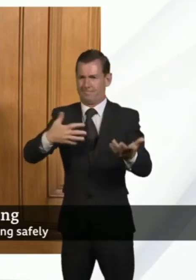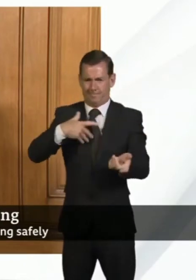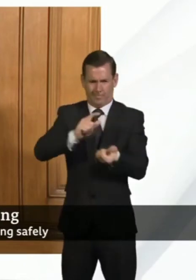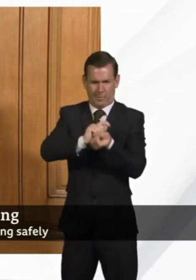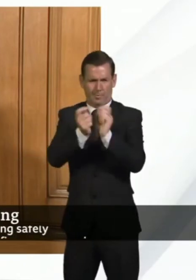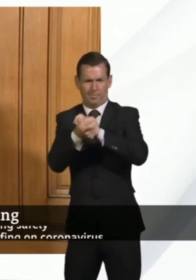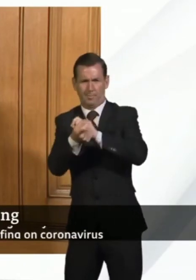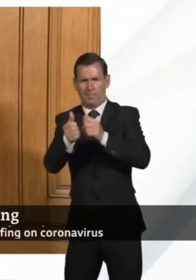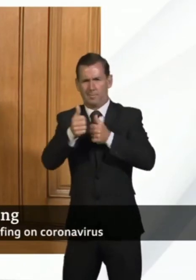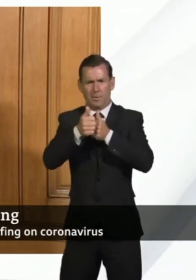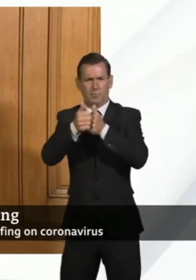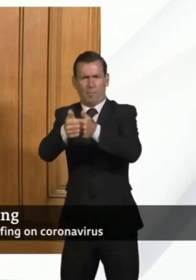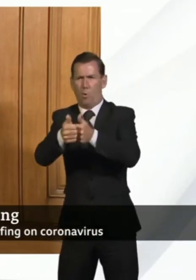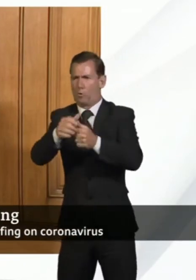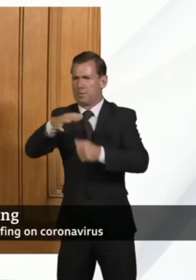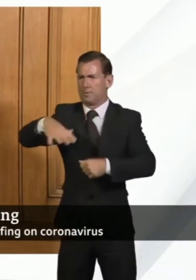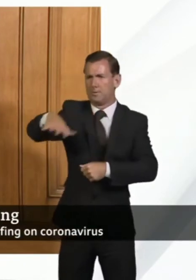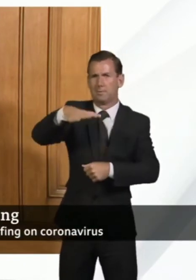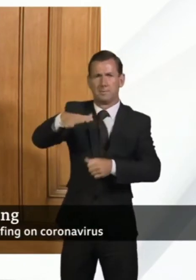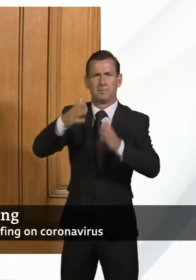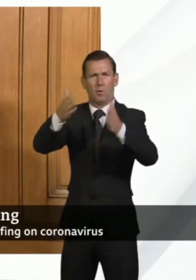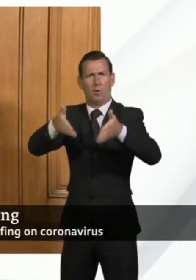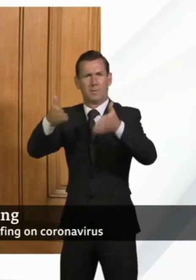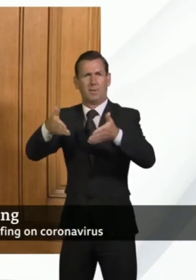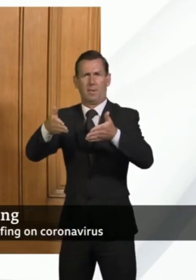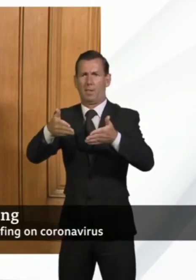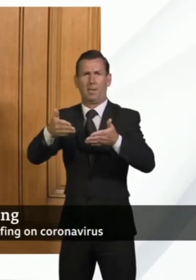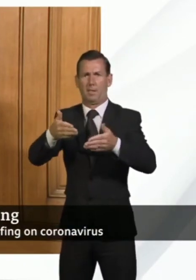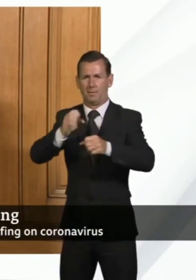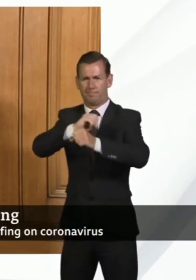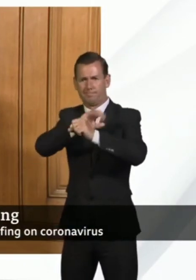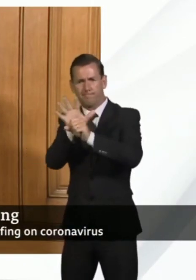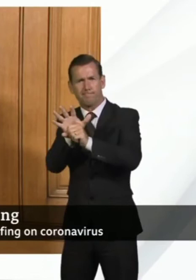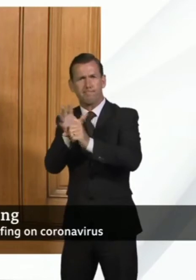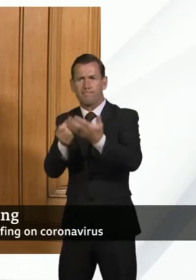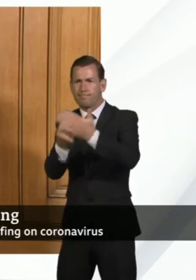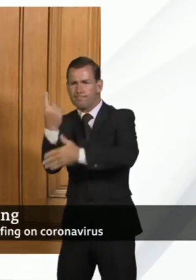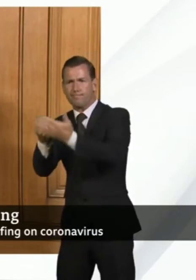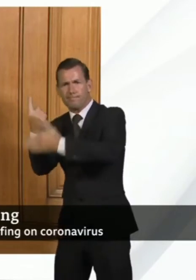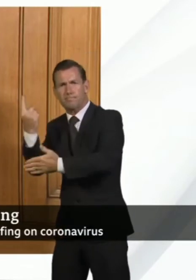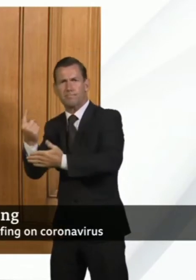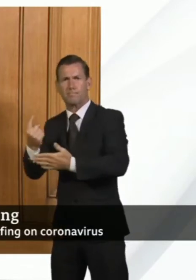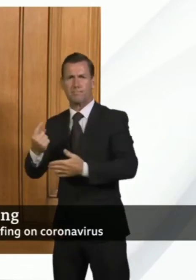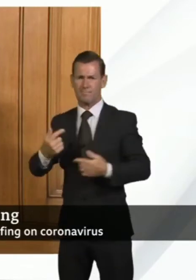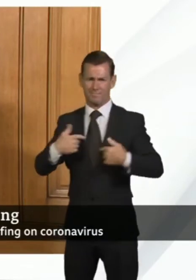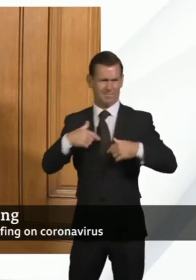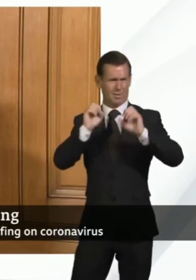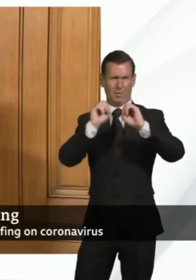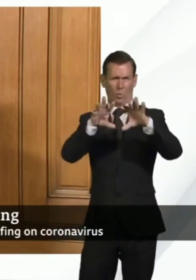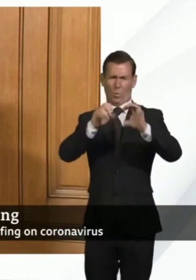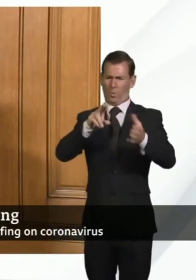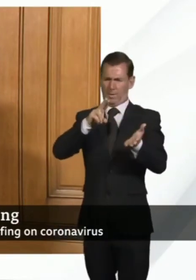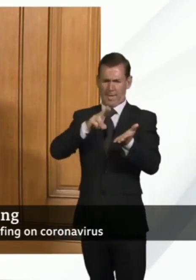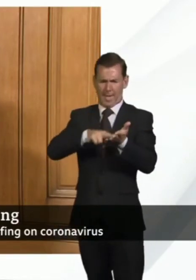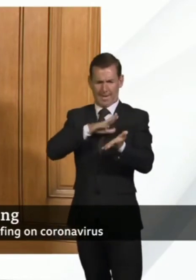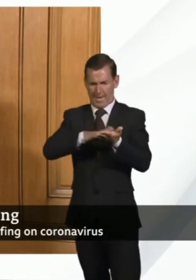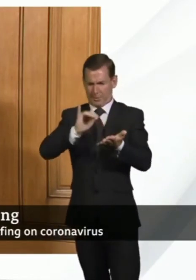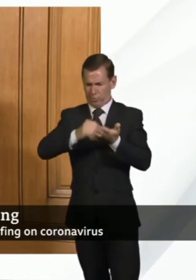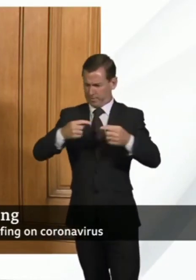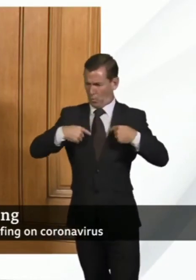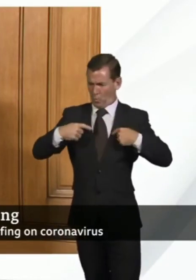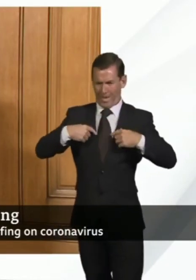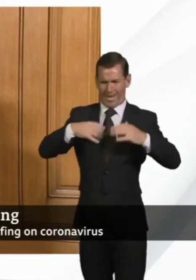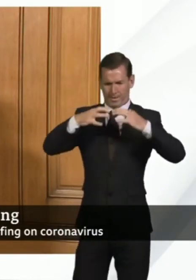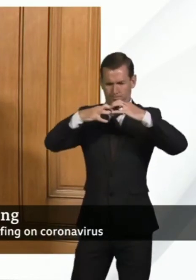delivered for the public in this country. As I've said many times before, in the NHS, we have kept our emergency services going throughout